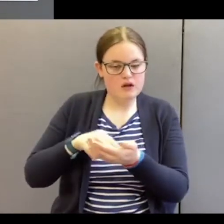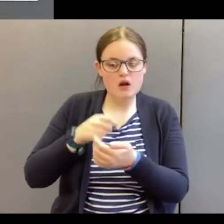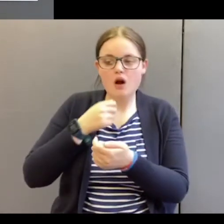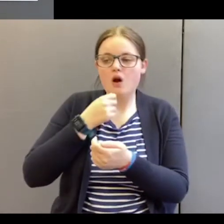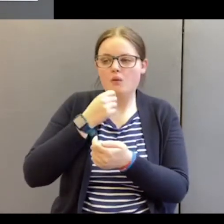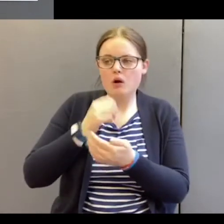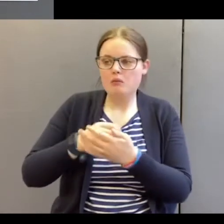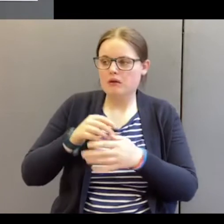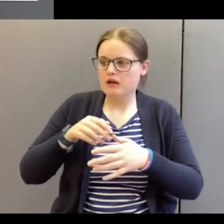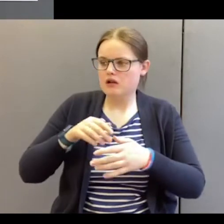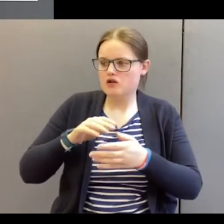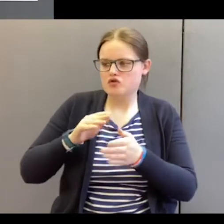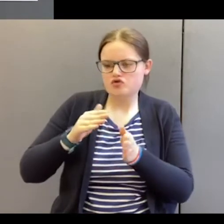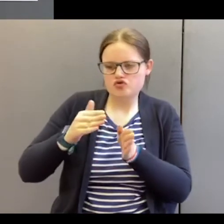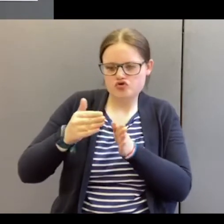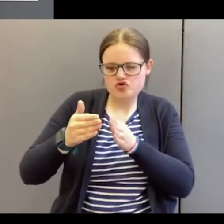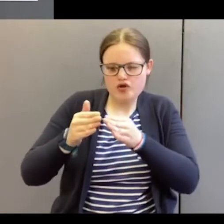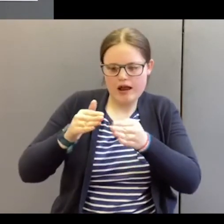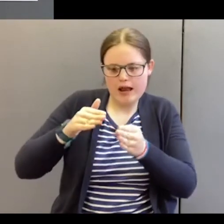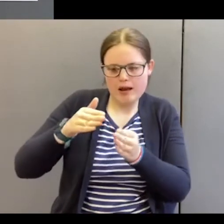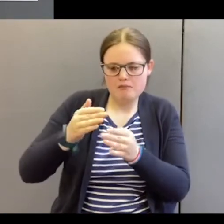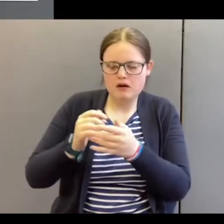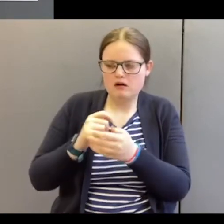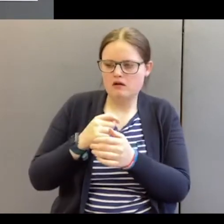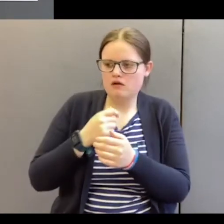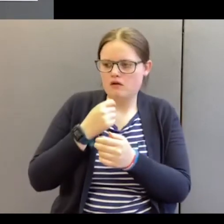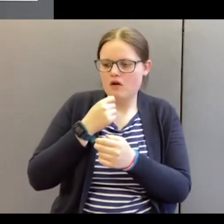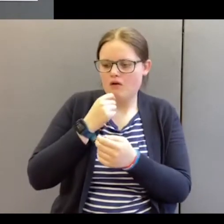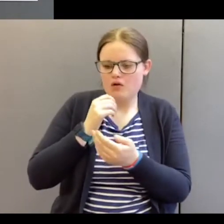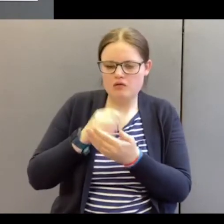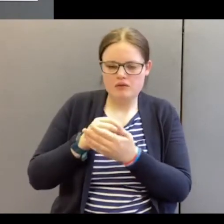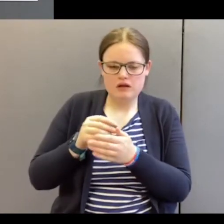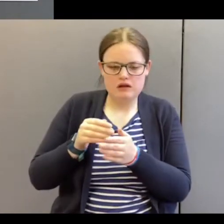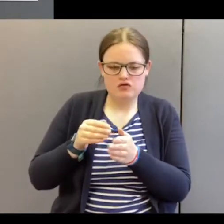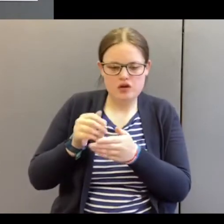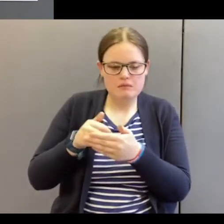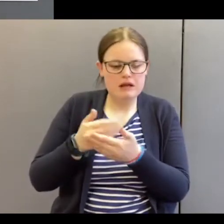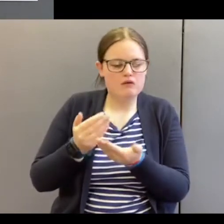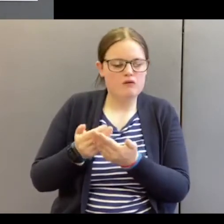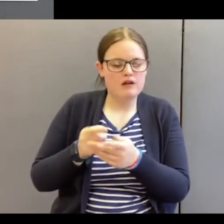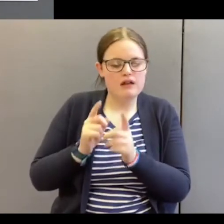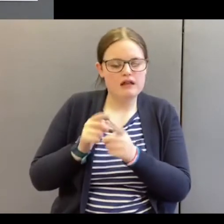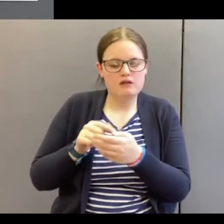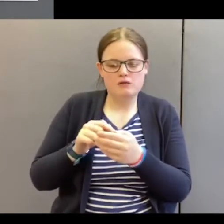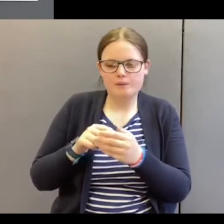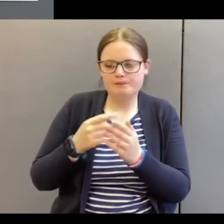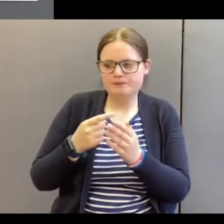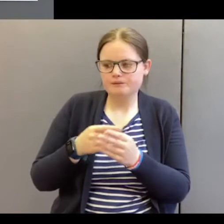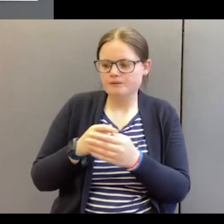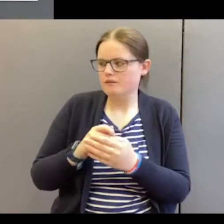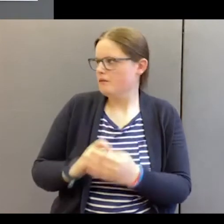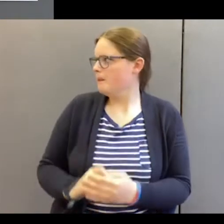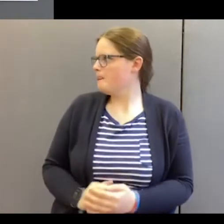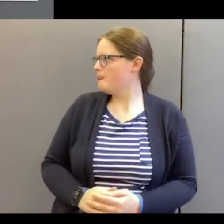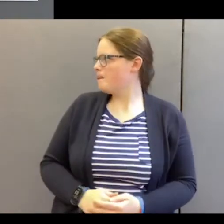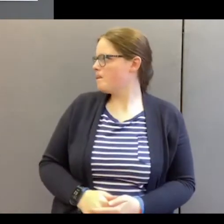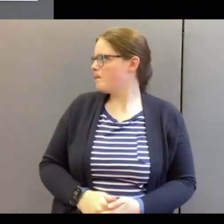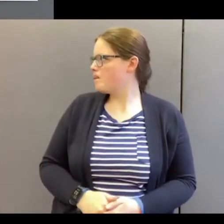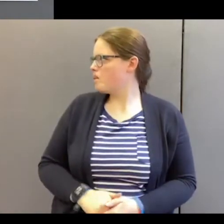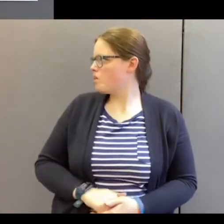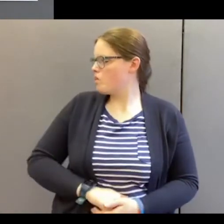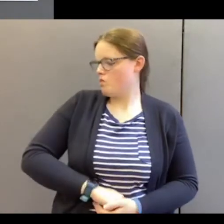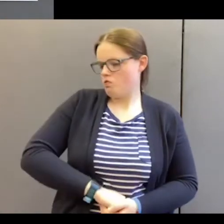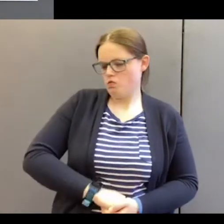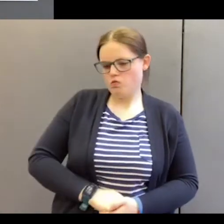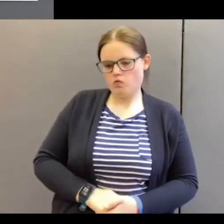will be shaped and you will be moulded. This is one of those stand-out, pop-off-the